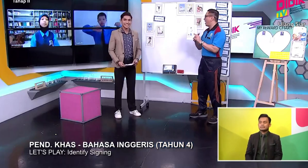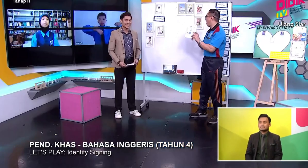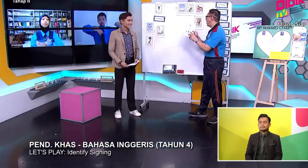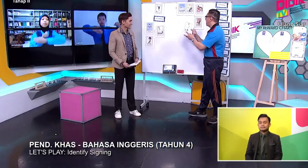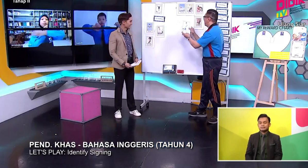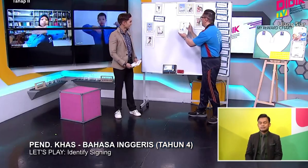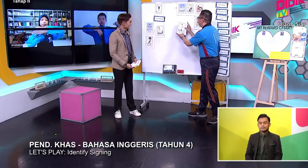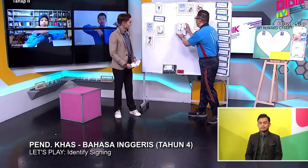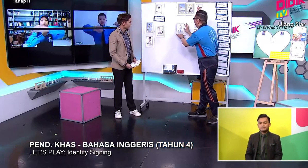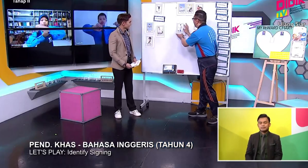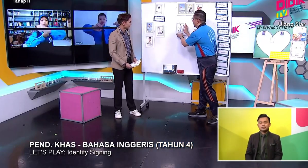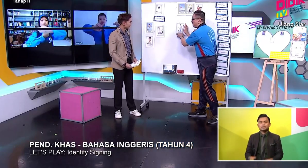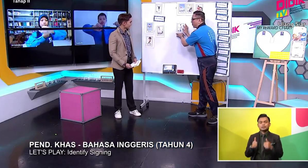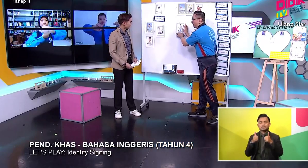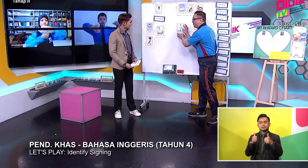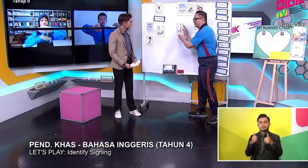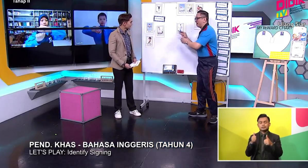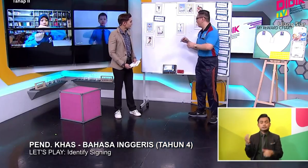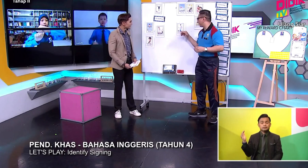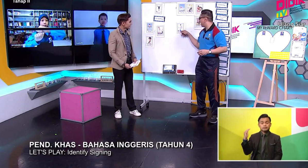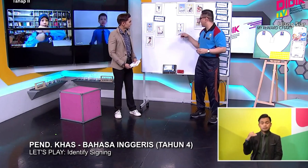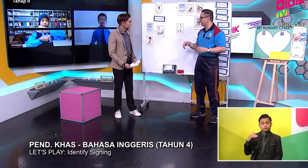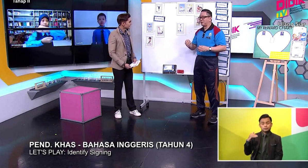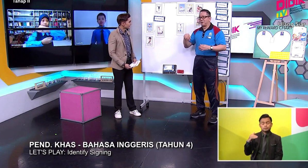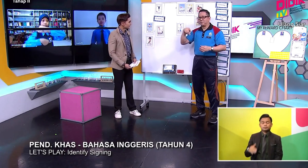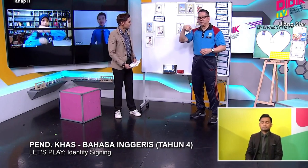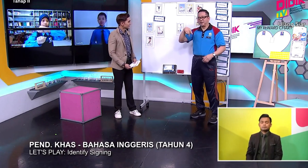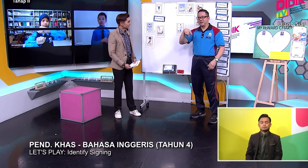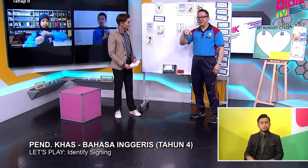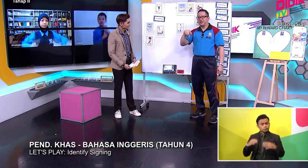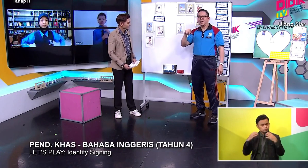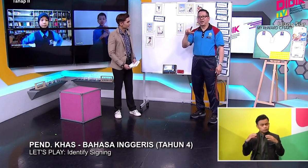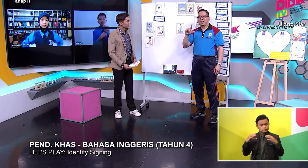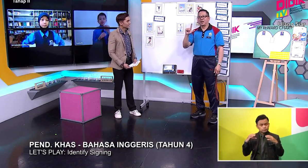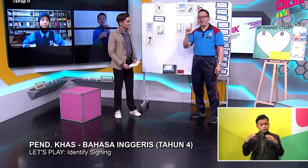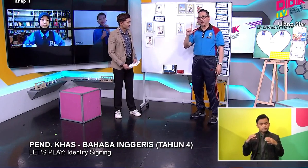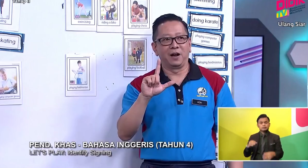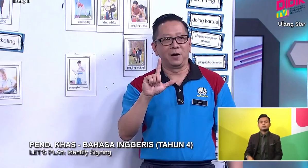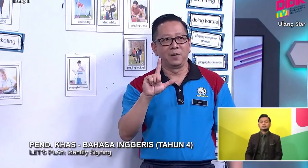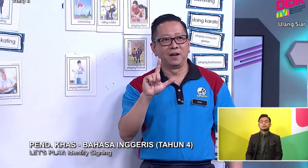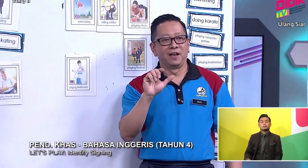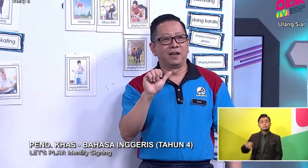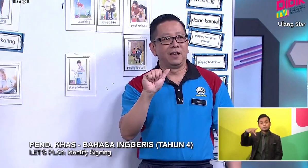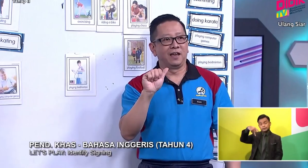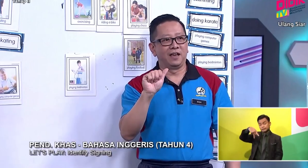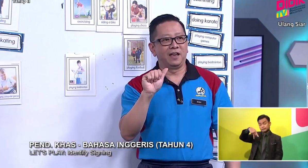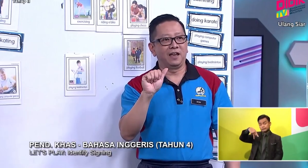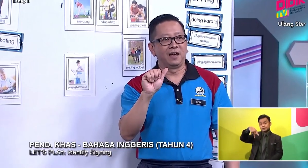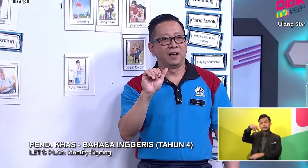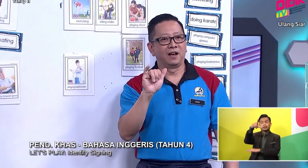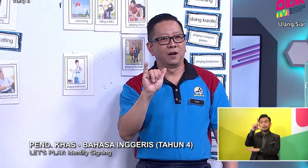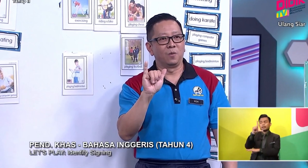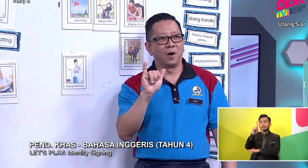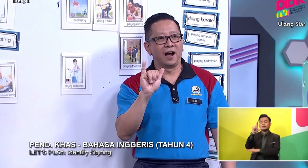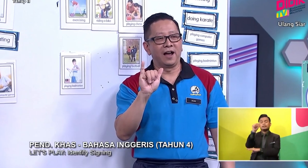Okay. Let's go really fast. P L A